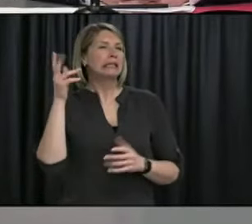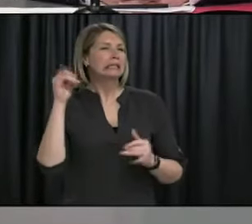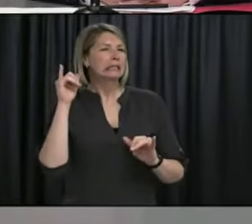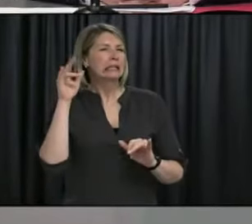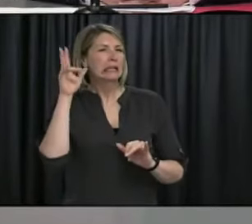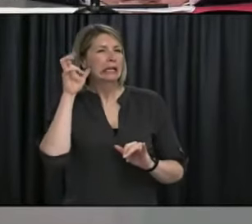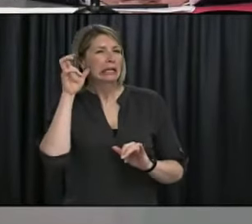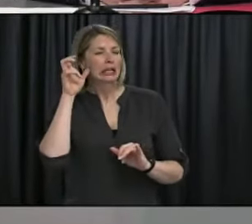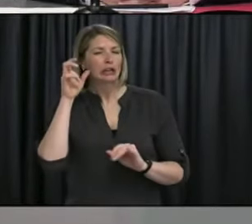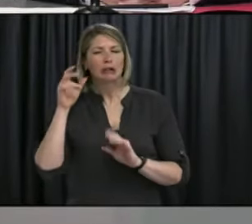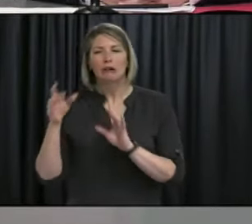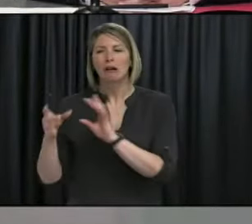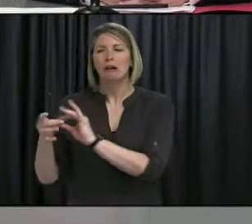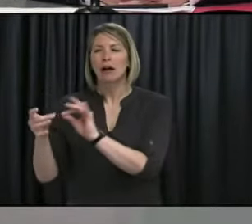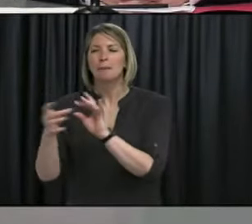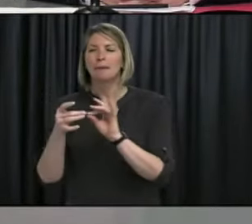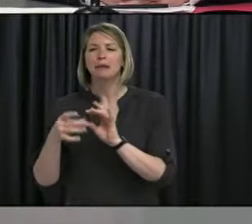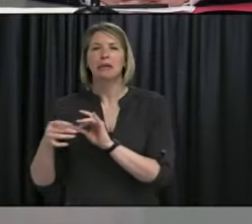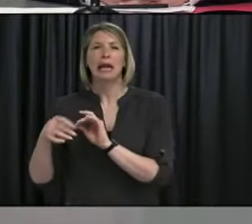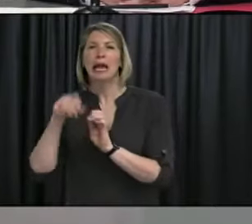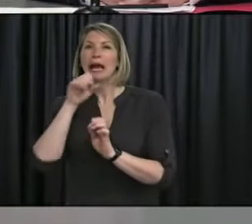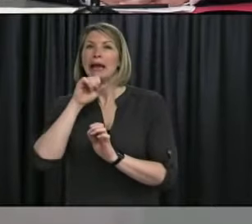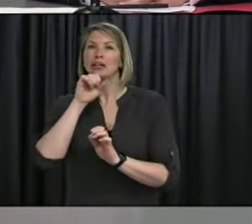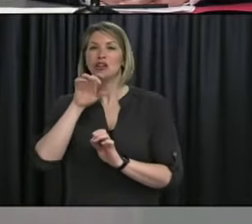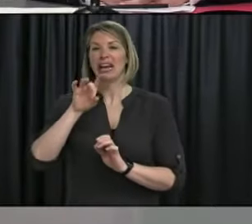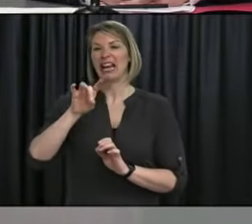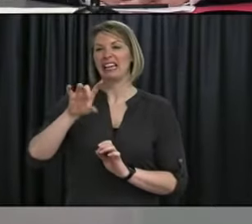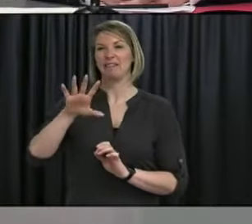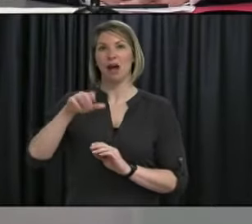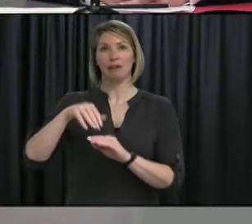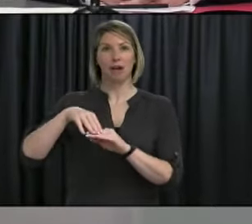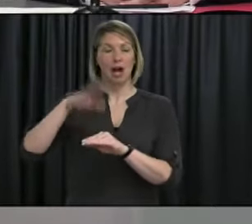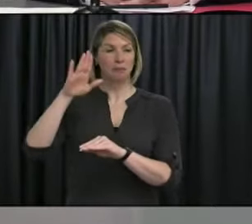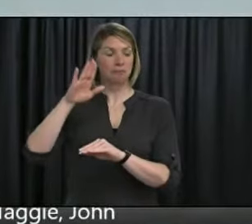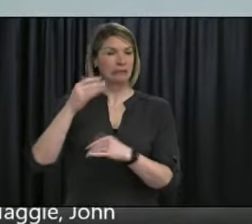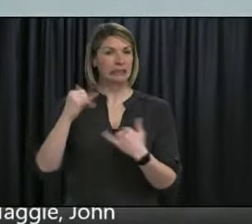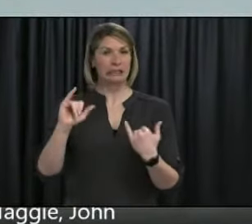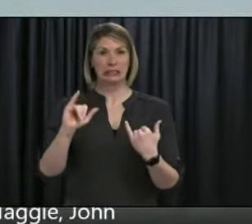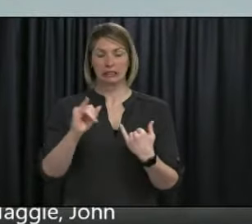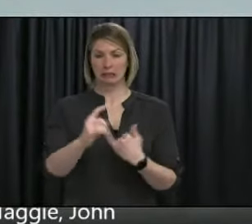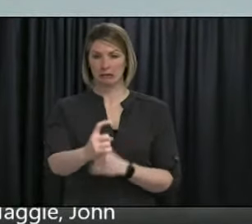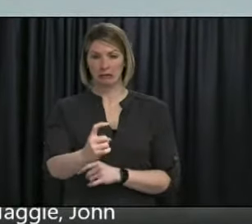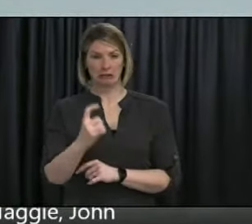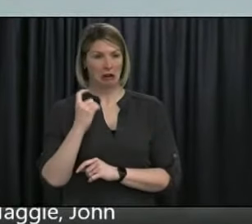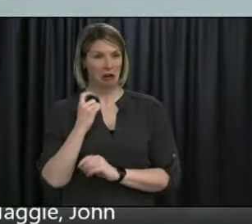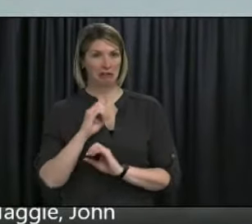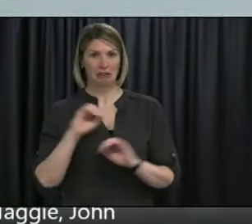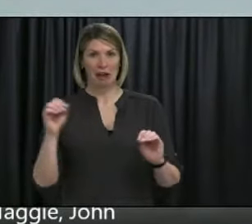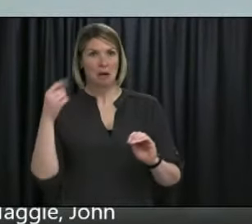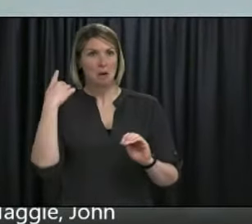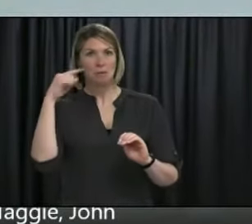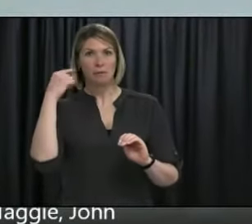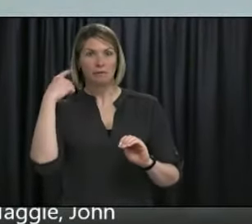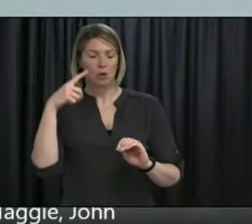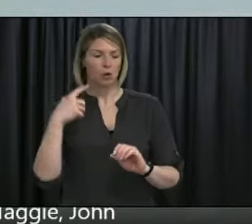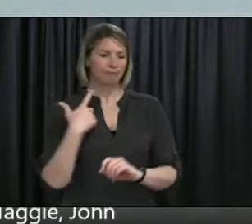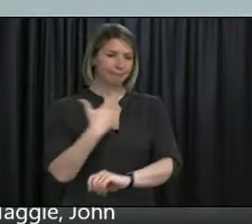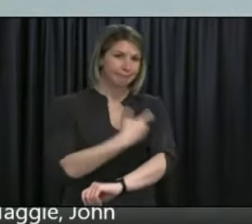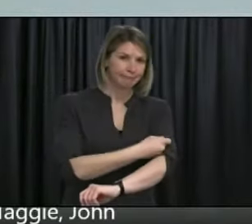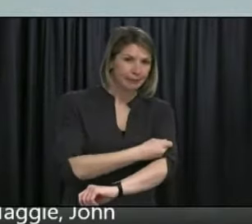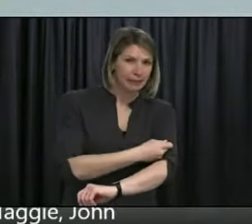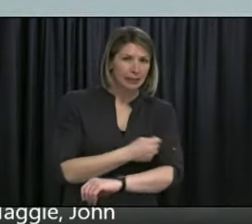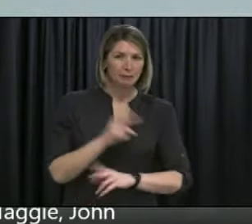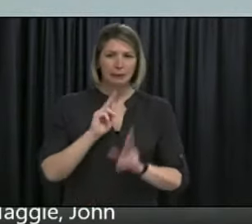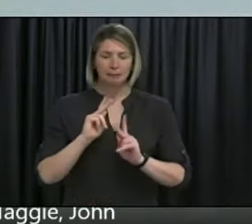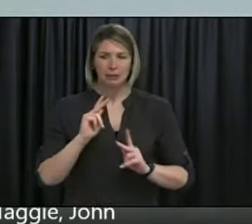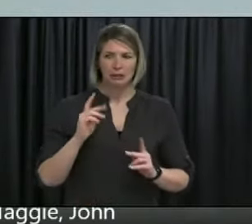over the age of 85 who have not yet received an appointment. They're obviously getting concerned that they have been forgotten having pre-registered when it first opened,